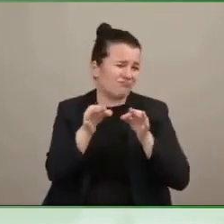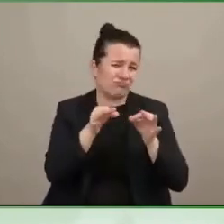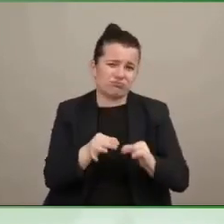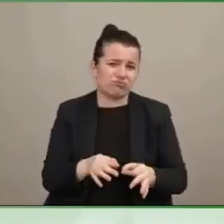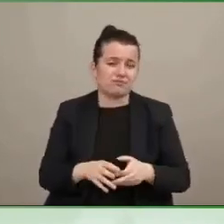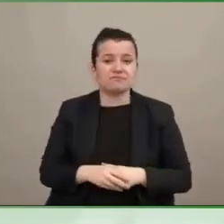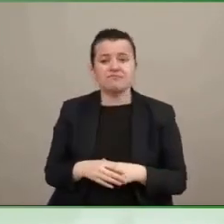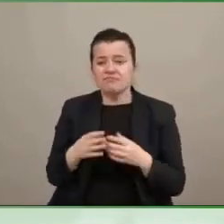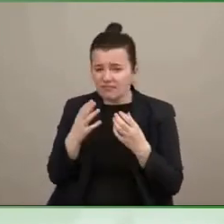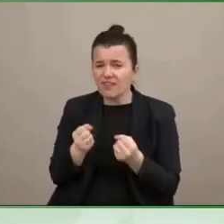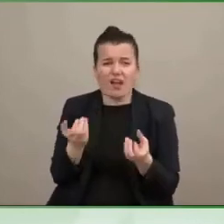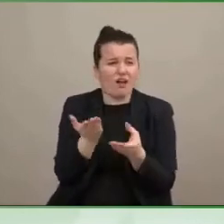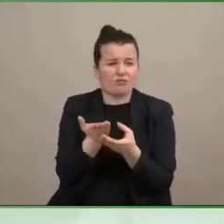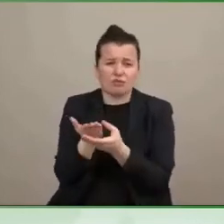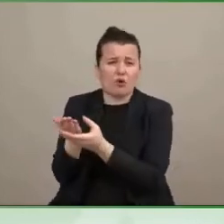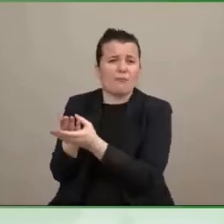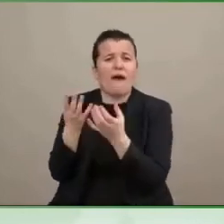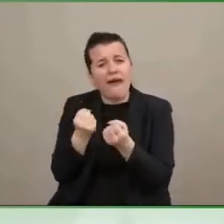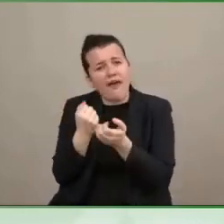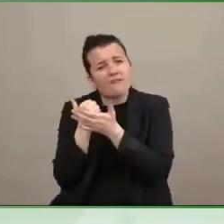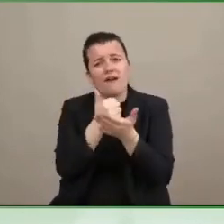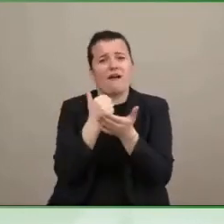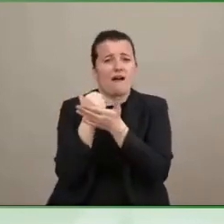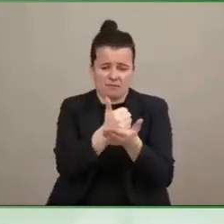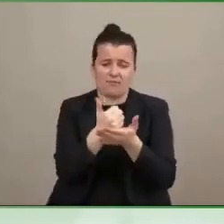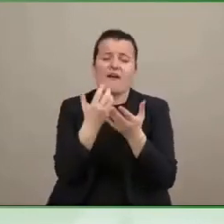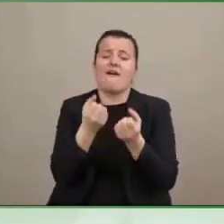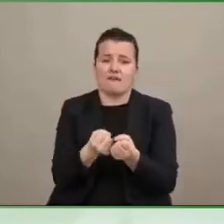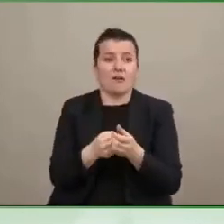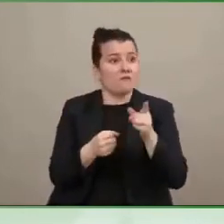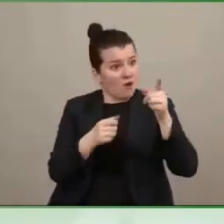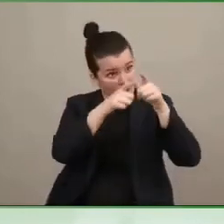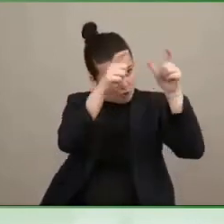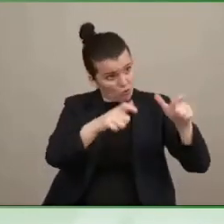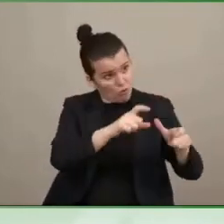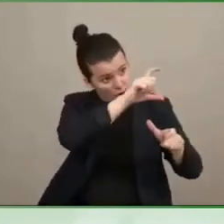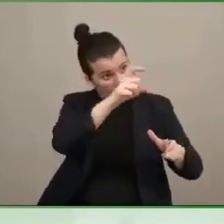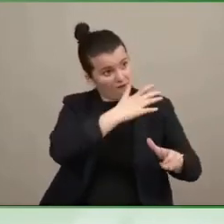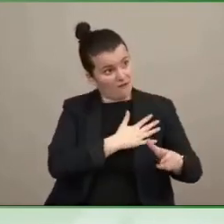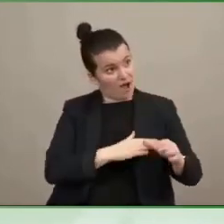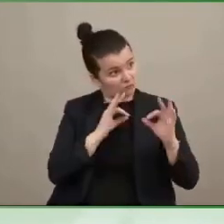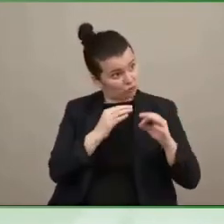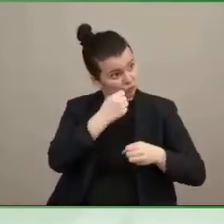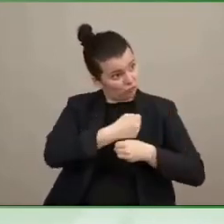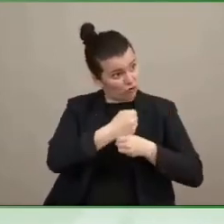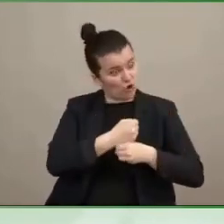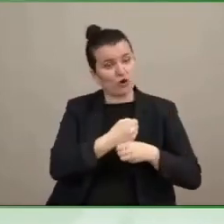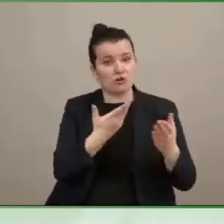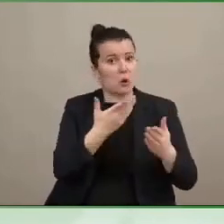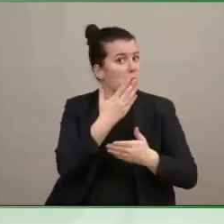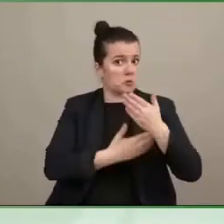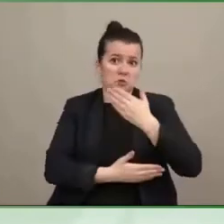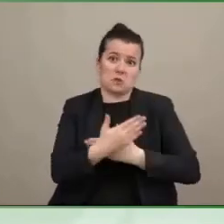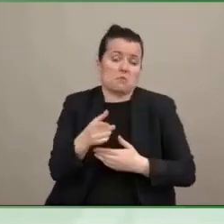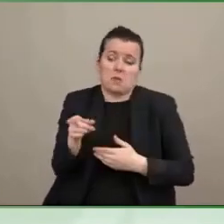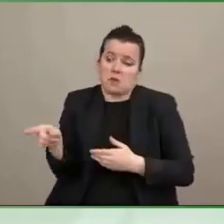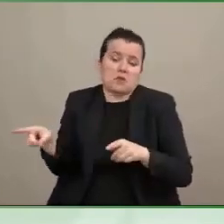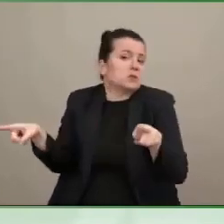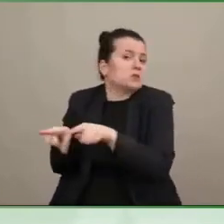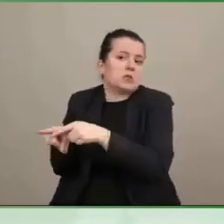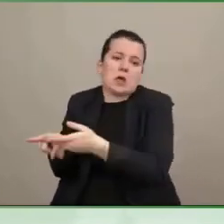companies that want to hire good employees. You know, and as somebody with a disability, just like everybody else, they can